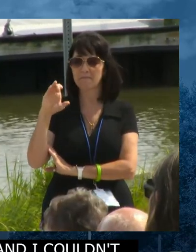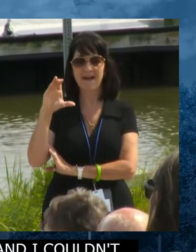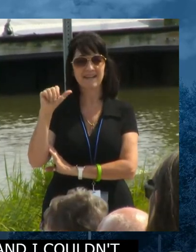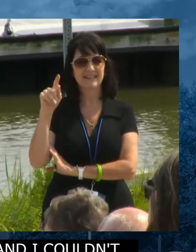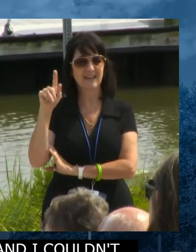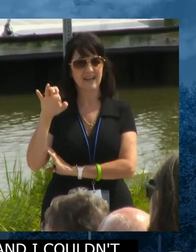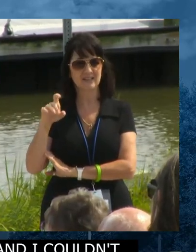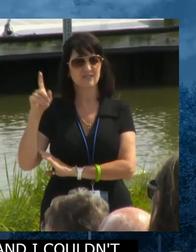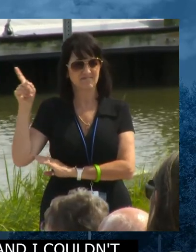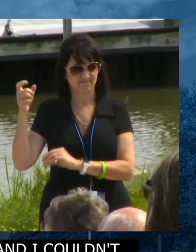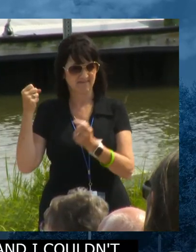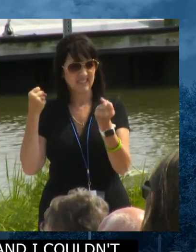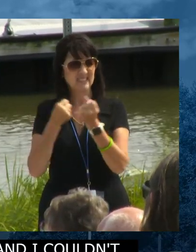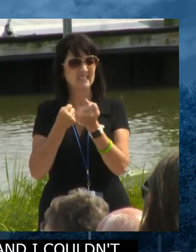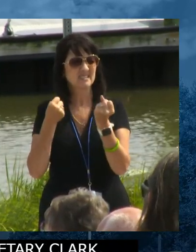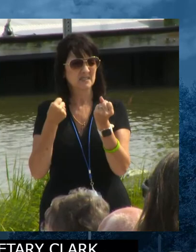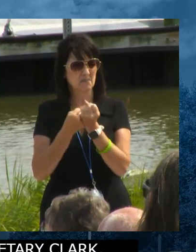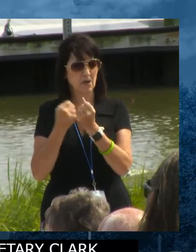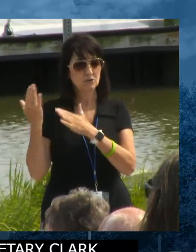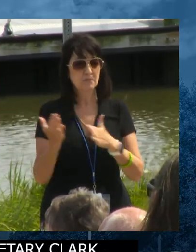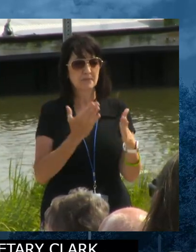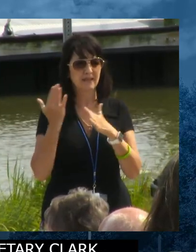planning session right here at the Verdon Center.